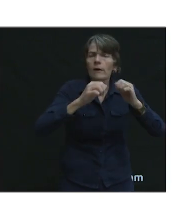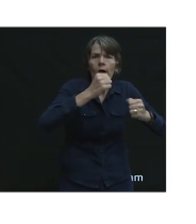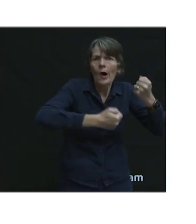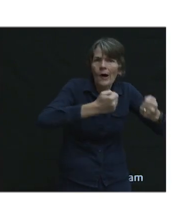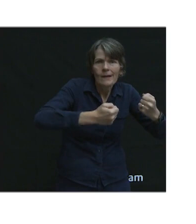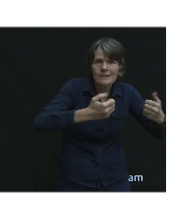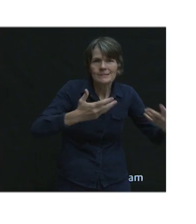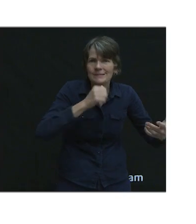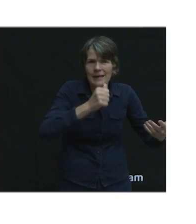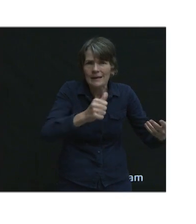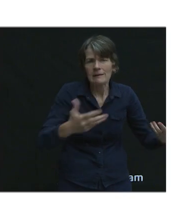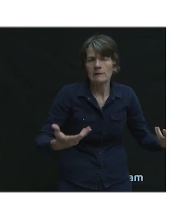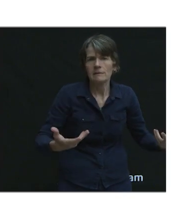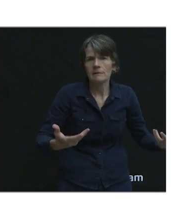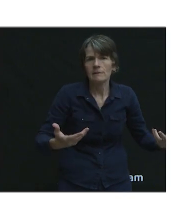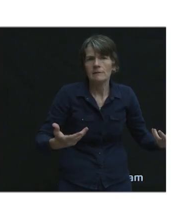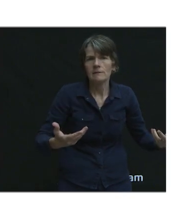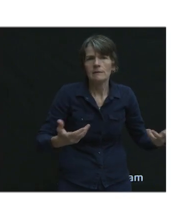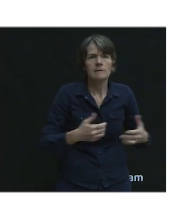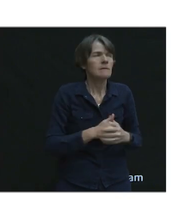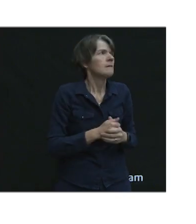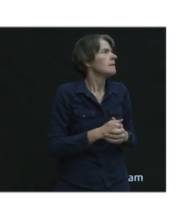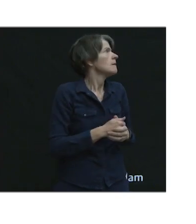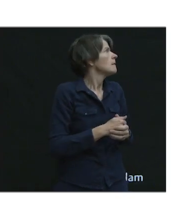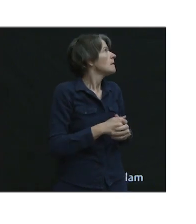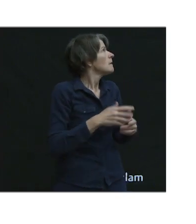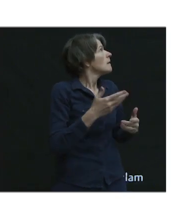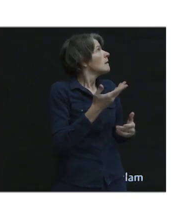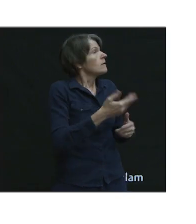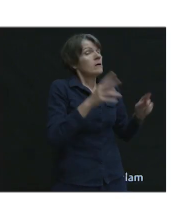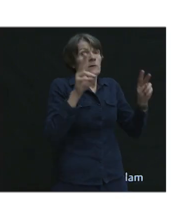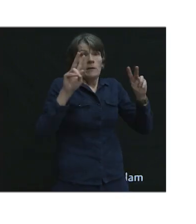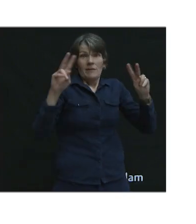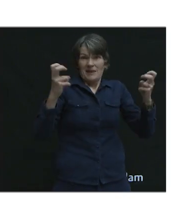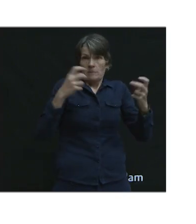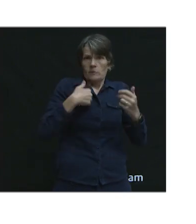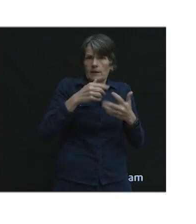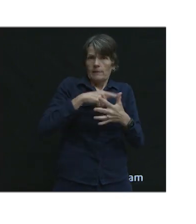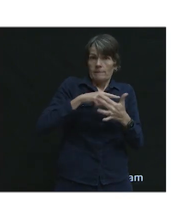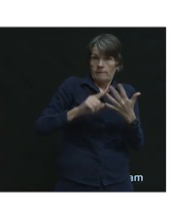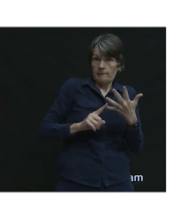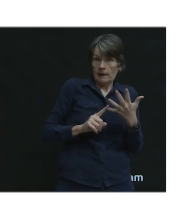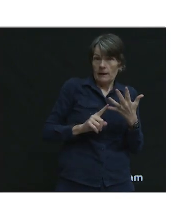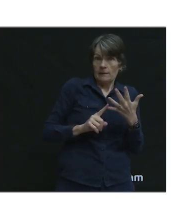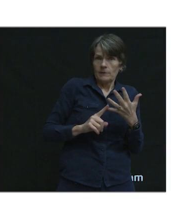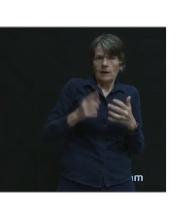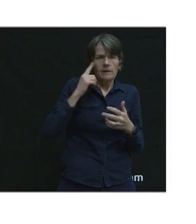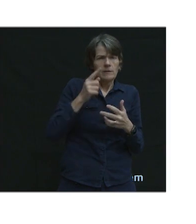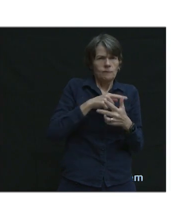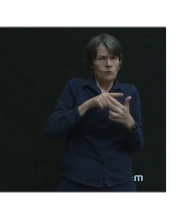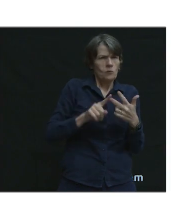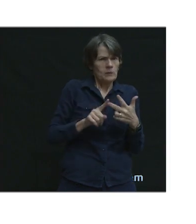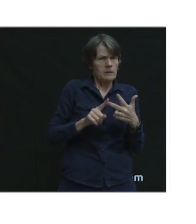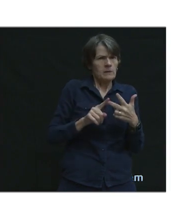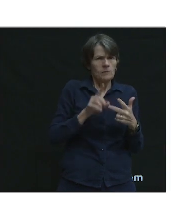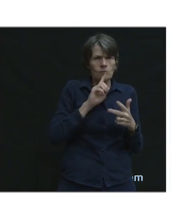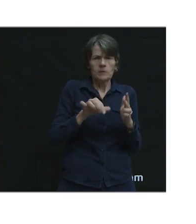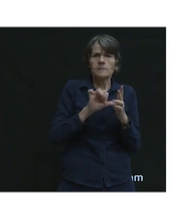So the city staff put up the themes, there were five of them, I think three of them in particular really speak to